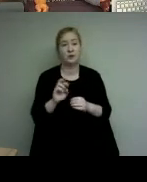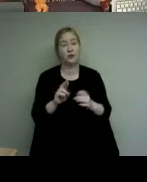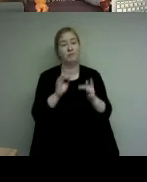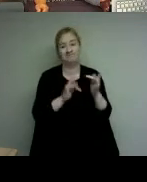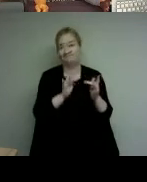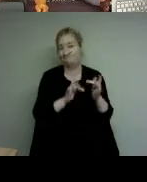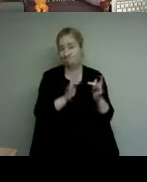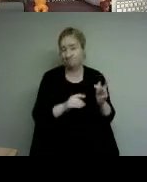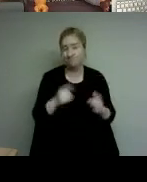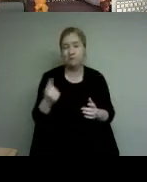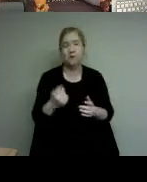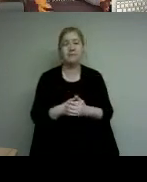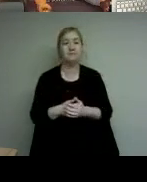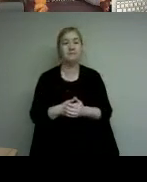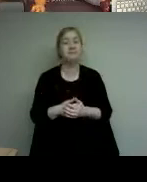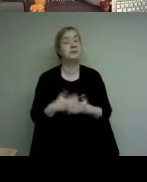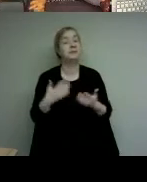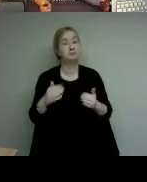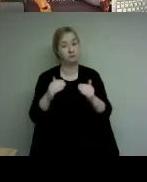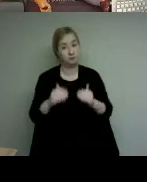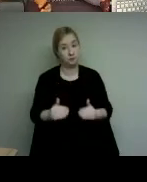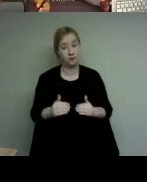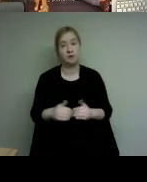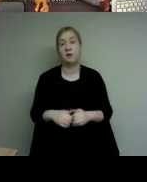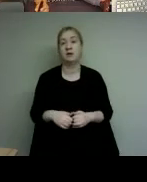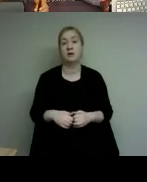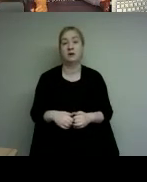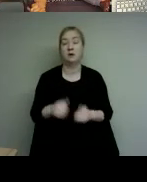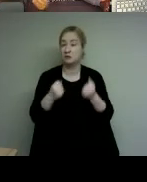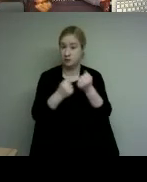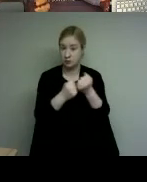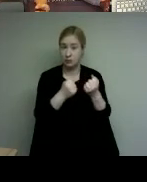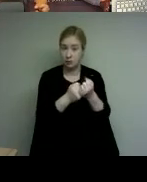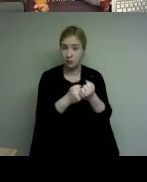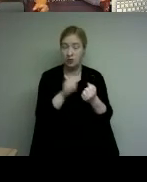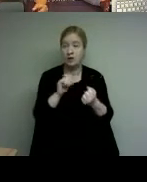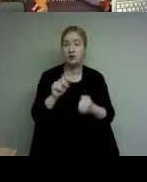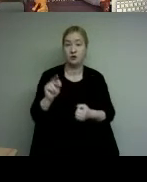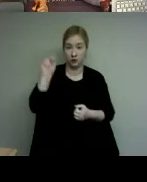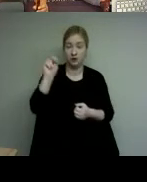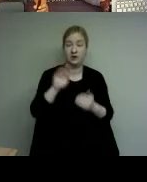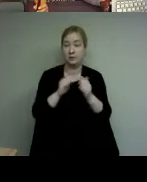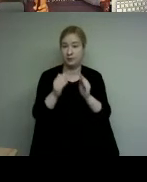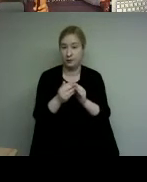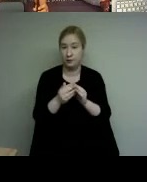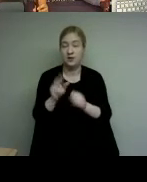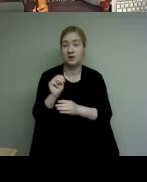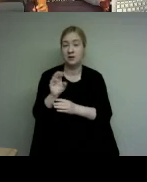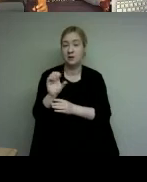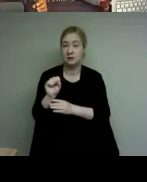so to aid uh with addressing issues in northern communities the manitoba construction sector council